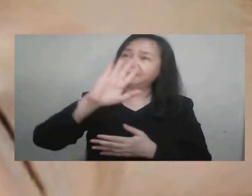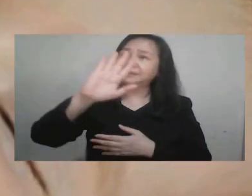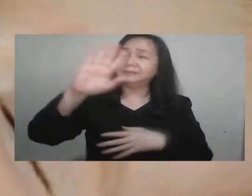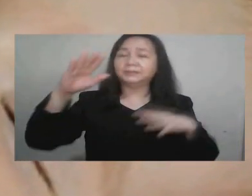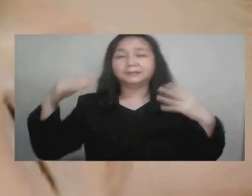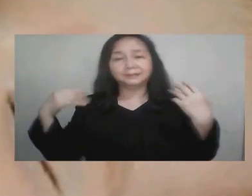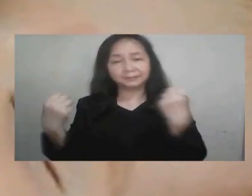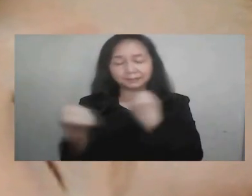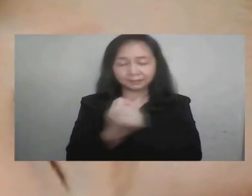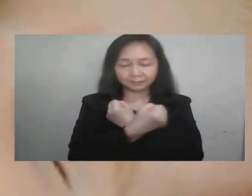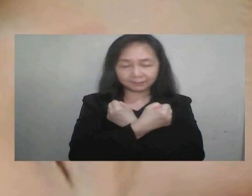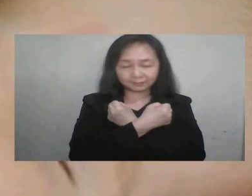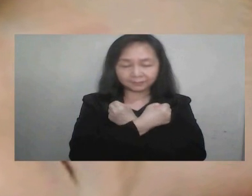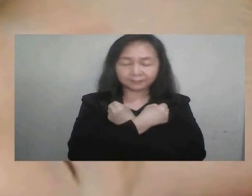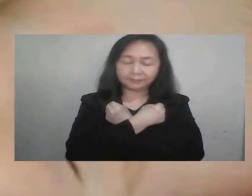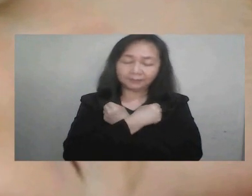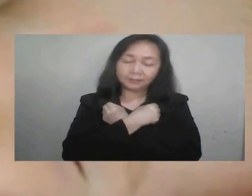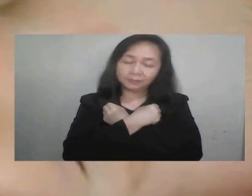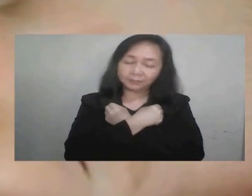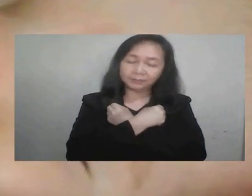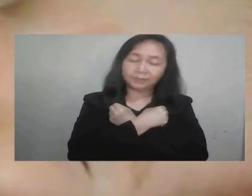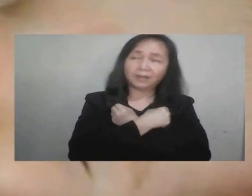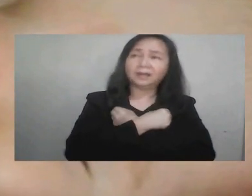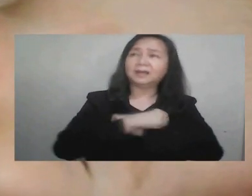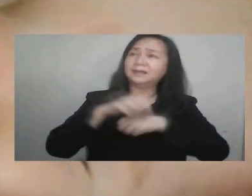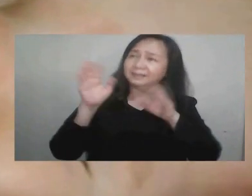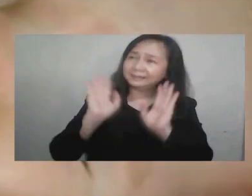iyong pag-ibig.